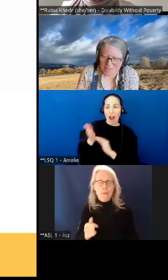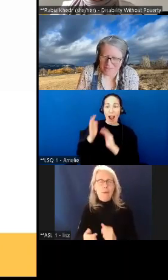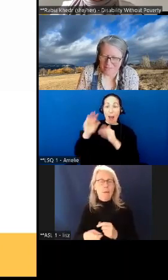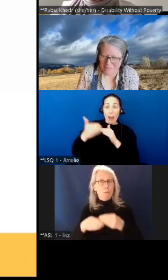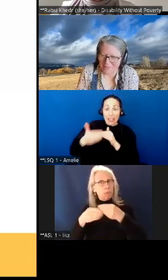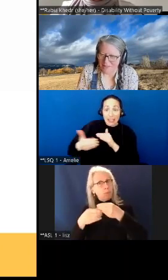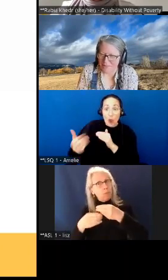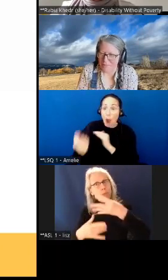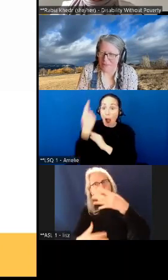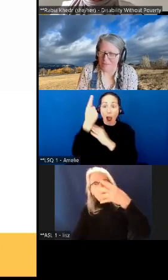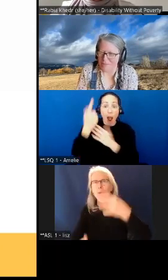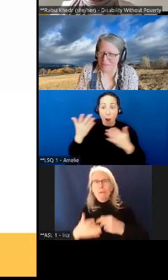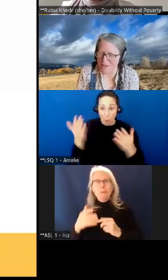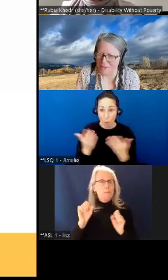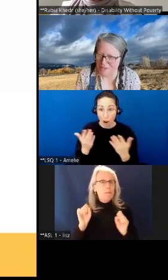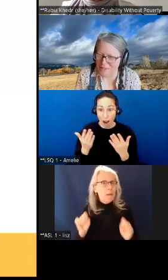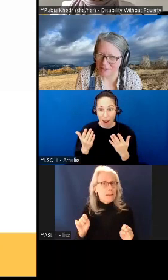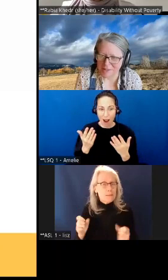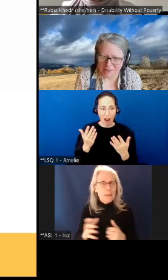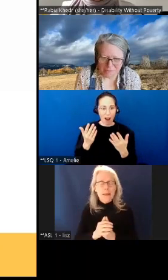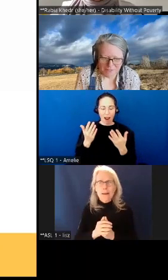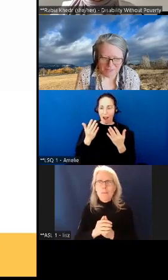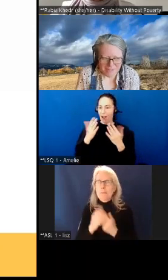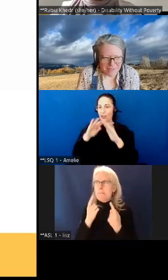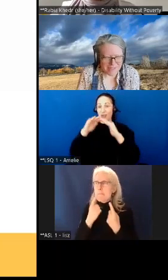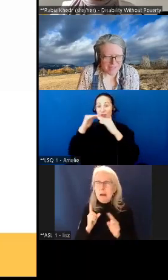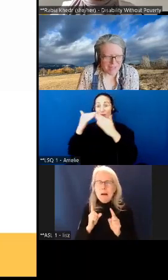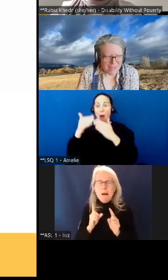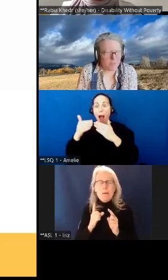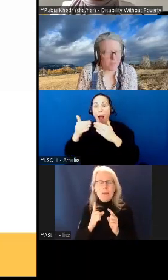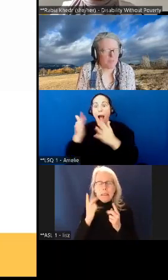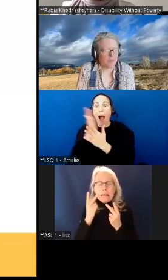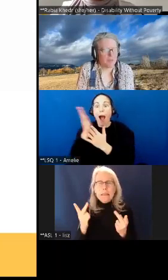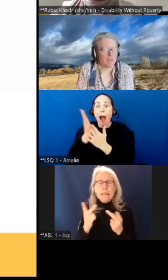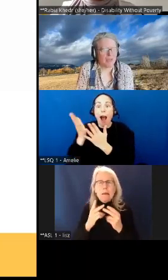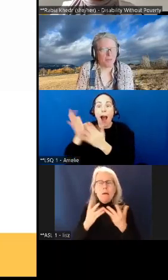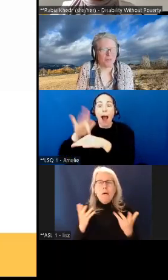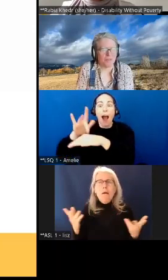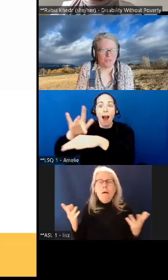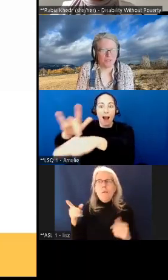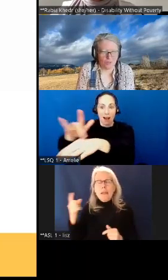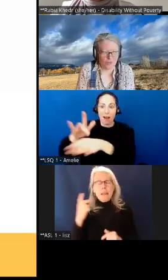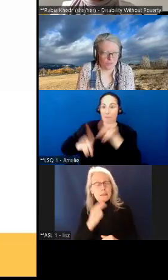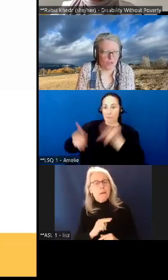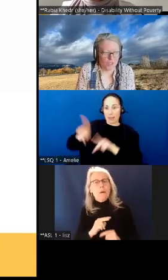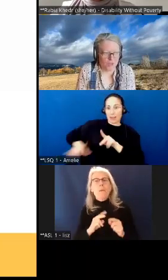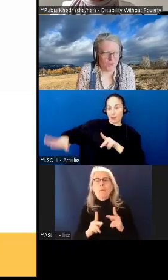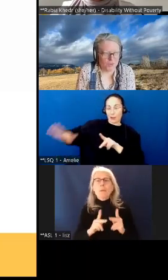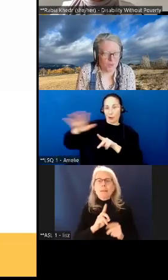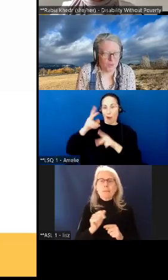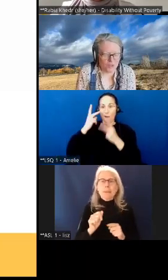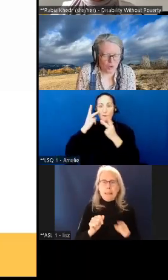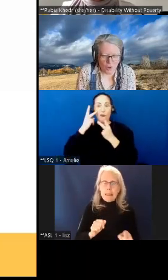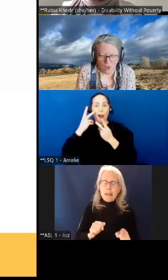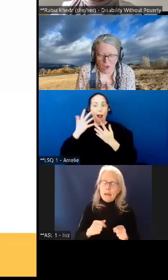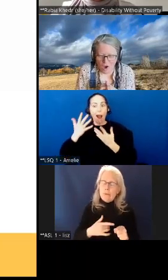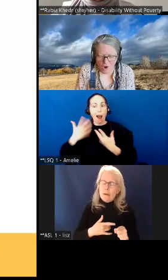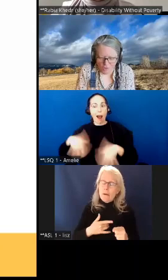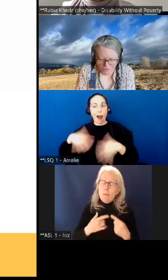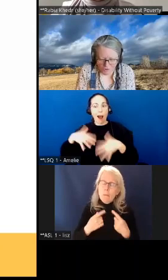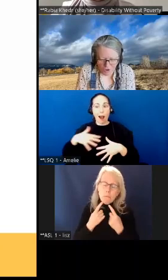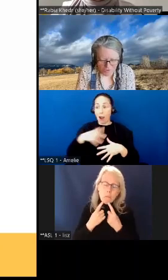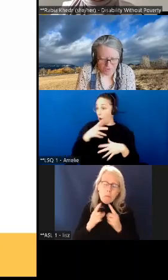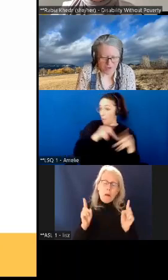possibility with and that people start to see disabled people being able to to use words that we saw